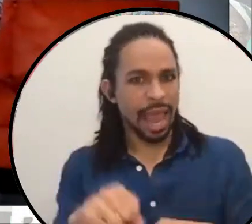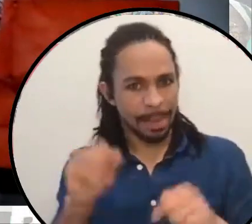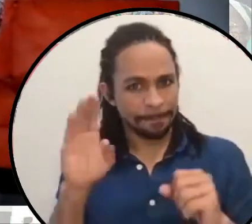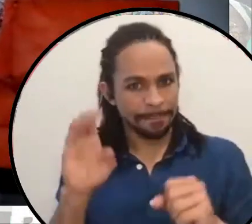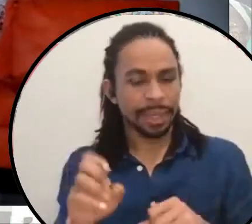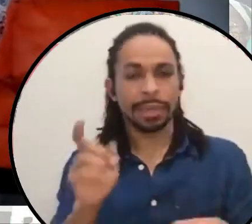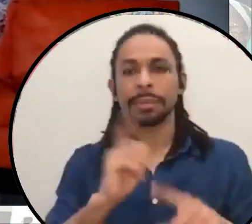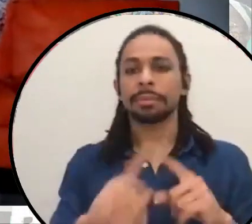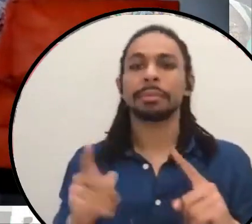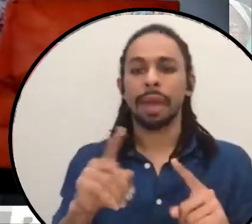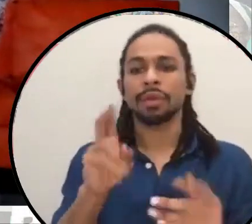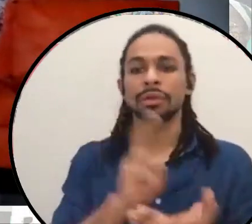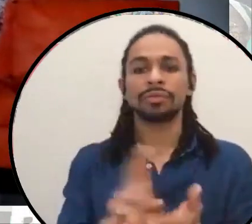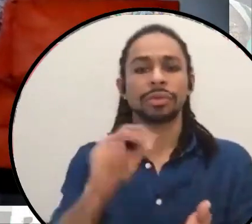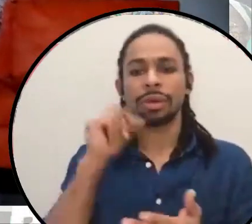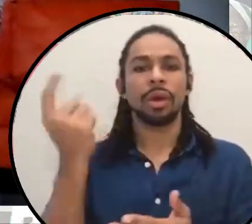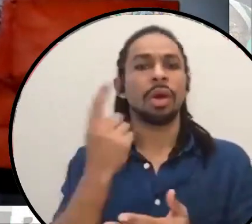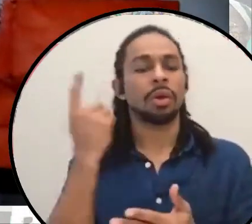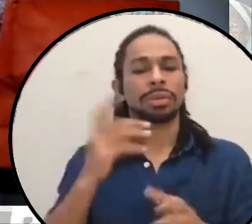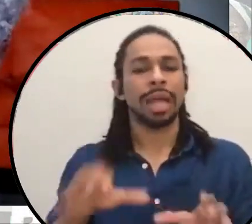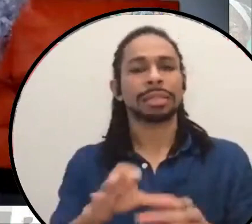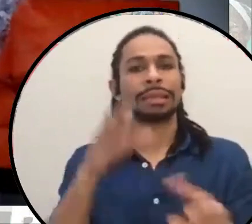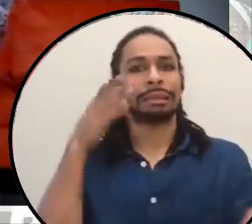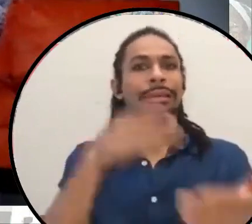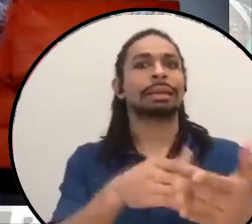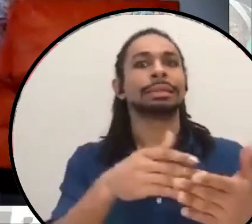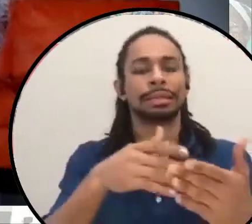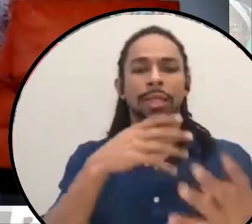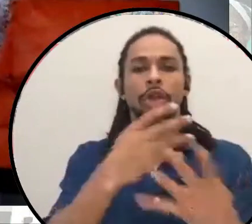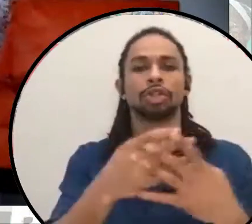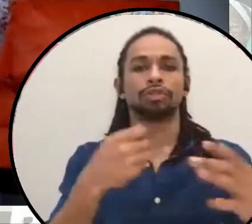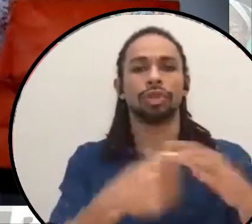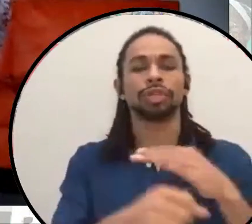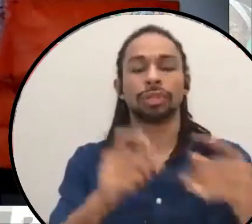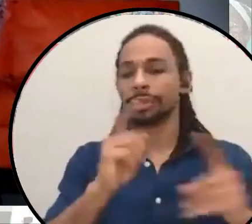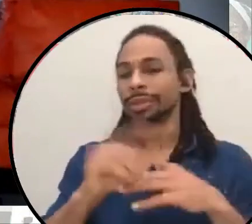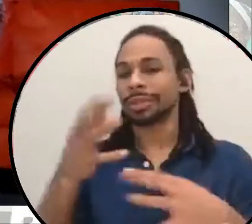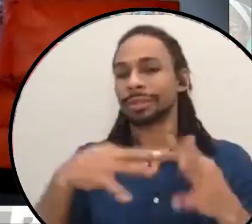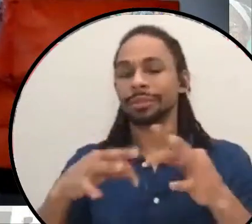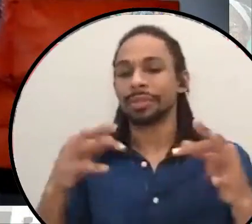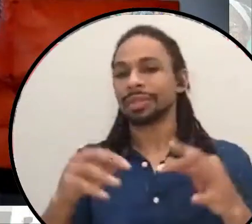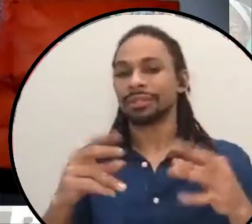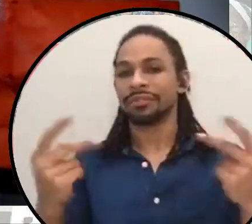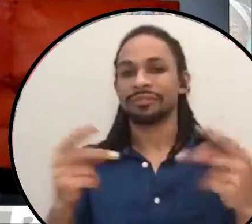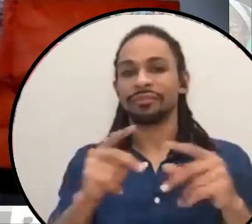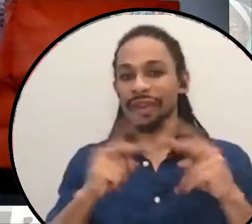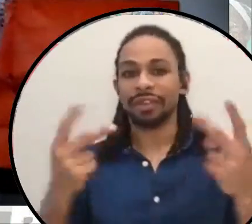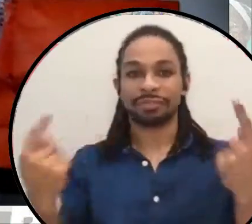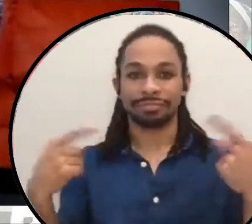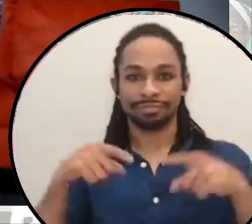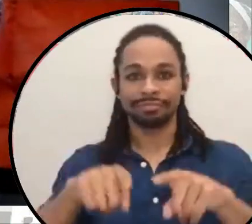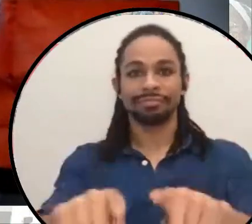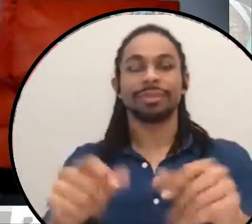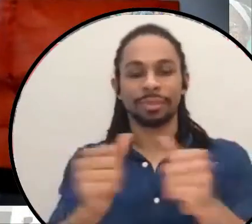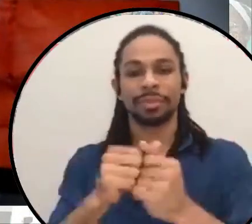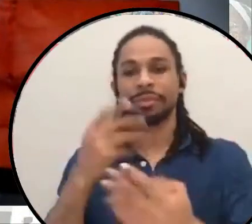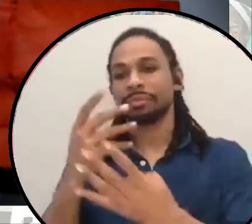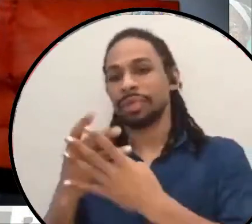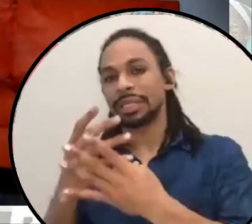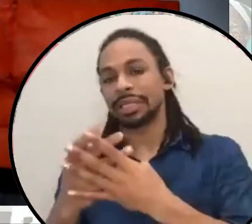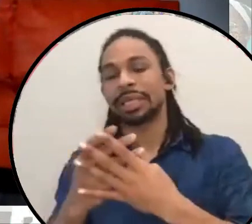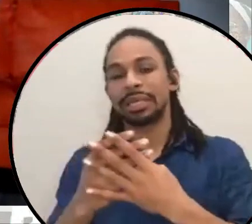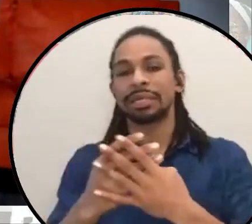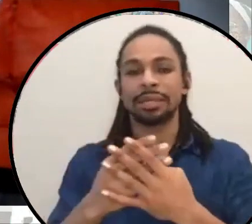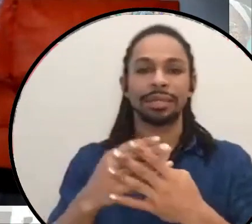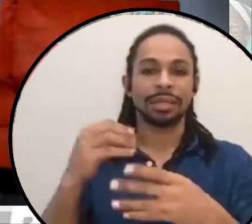against incarceration, but have it been in conjunction with, uh, carcerality. And so, um, I just wanted to put